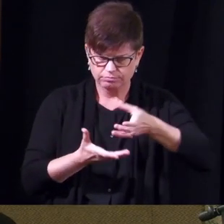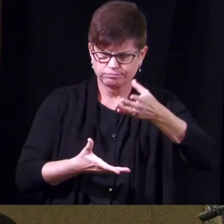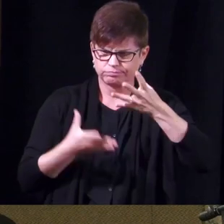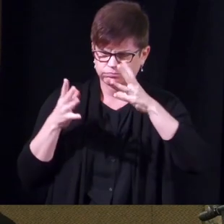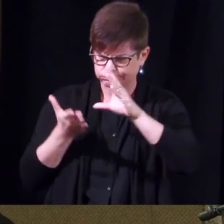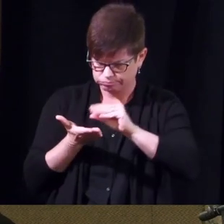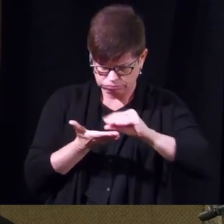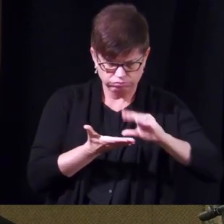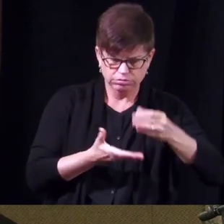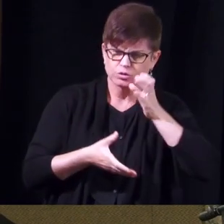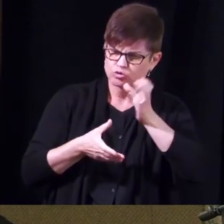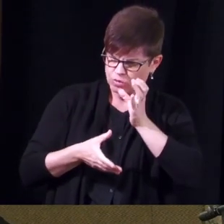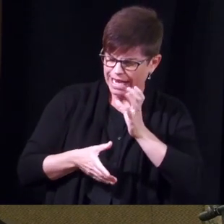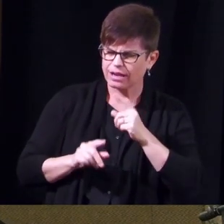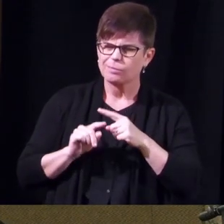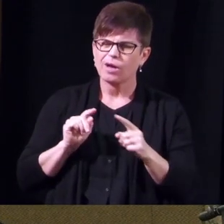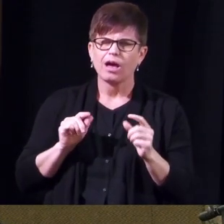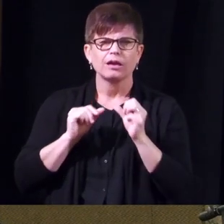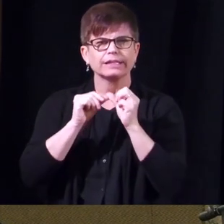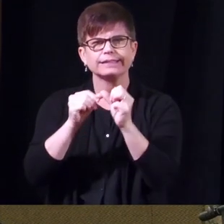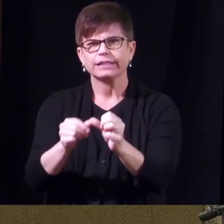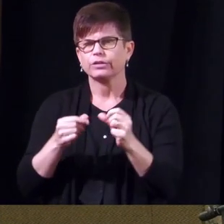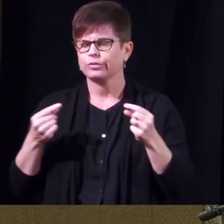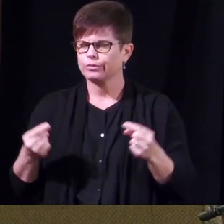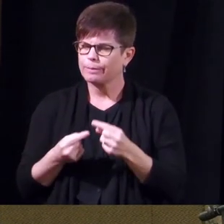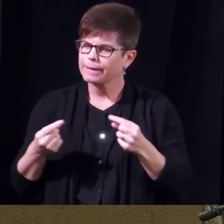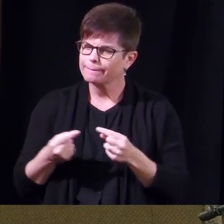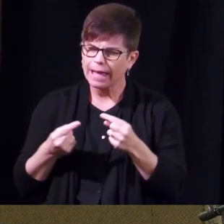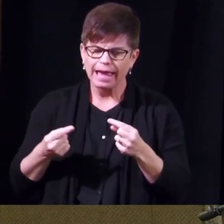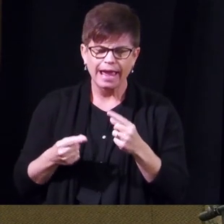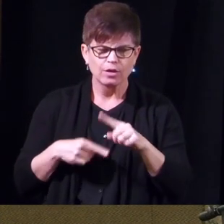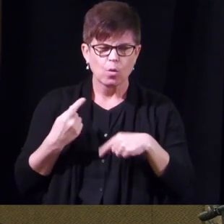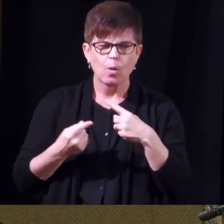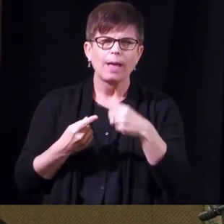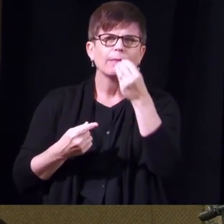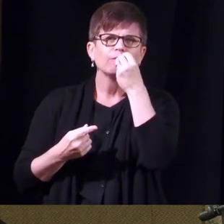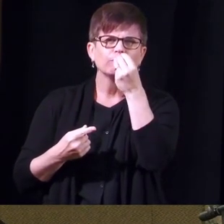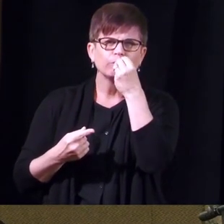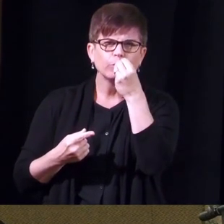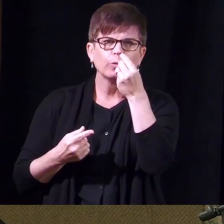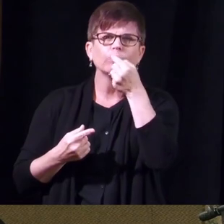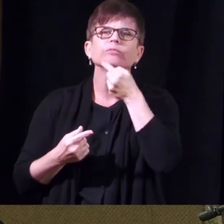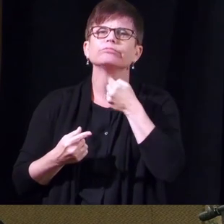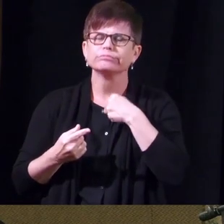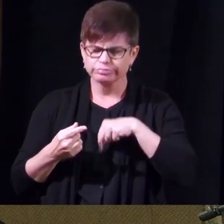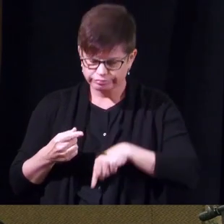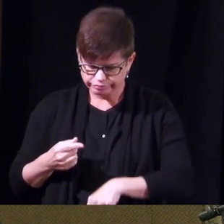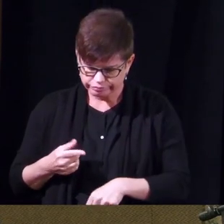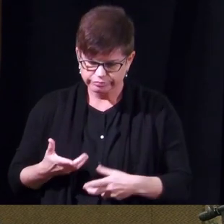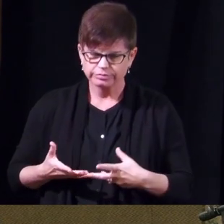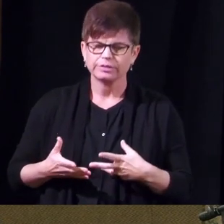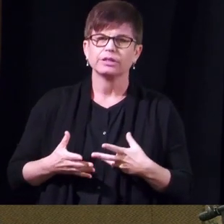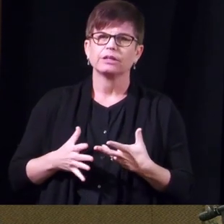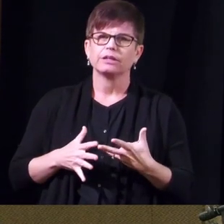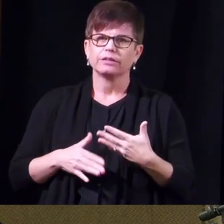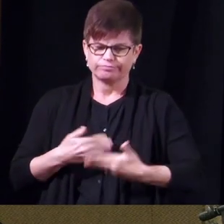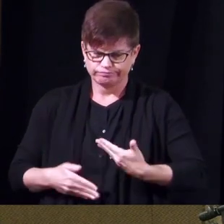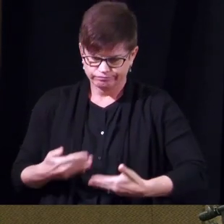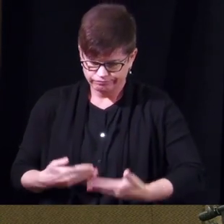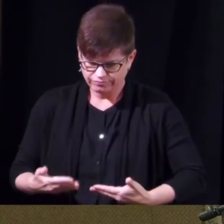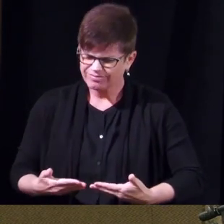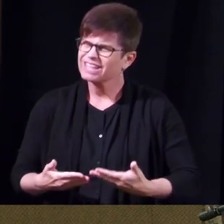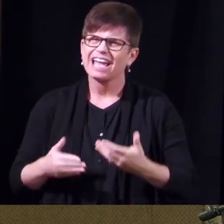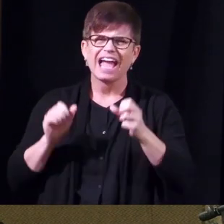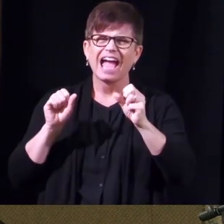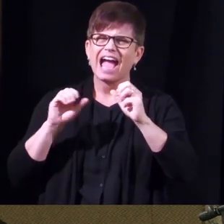continue to experience discomfort as food digests is there any way to avoid this pain and